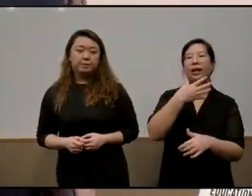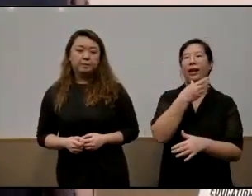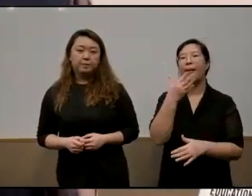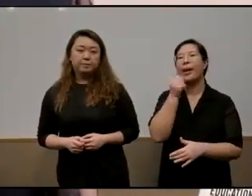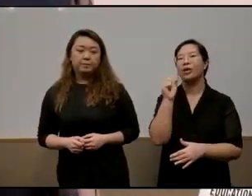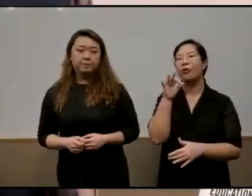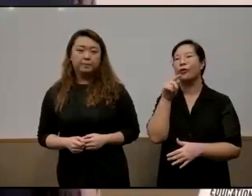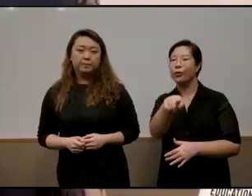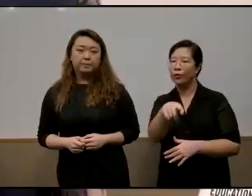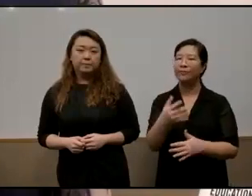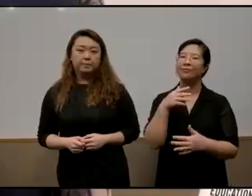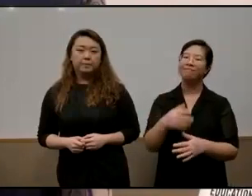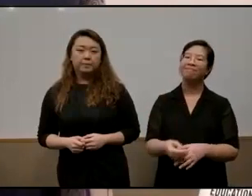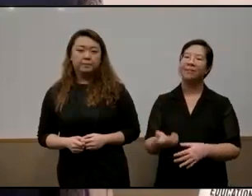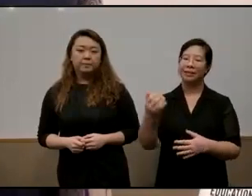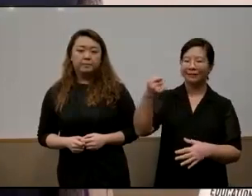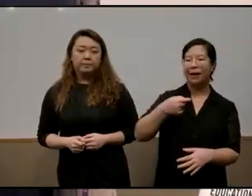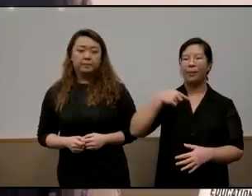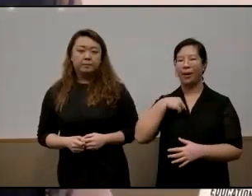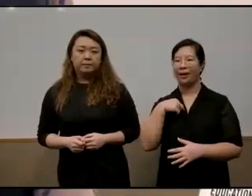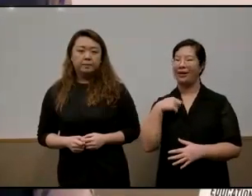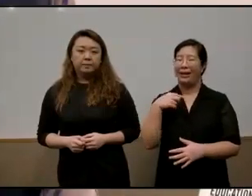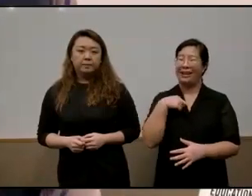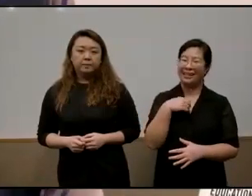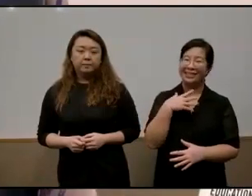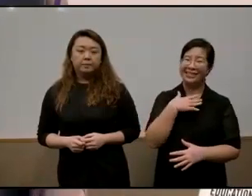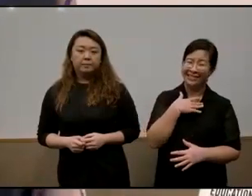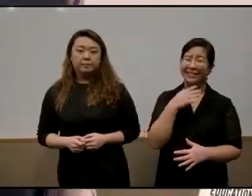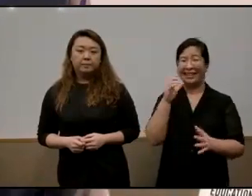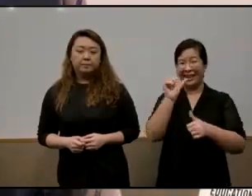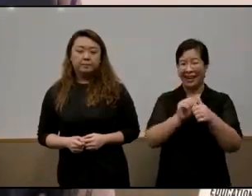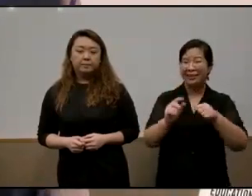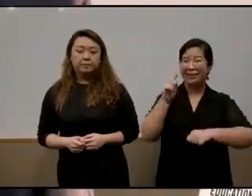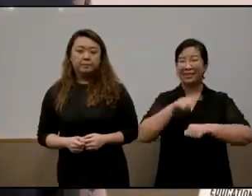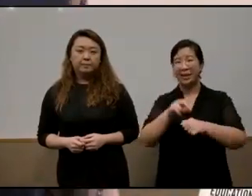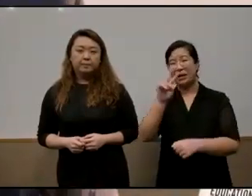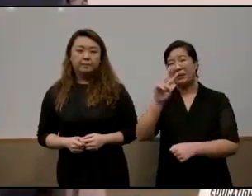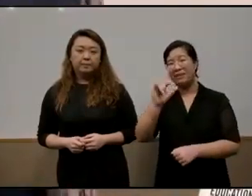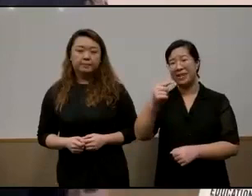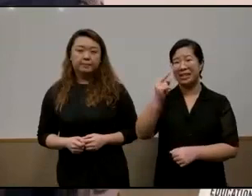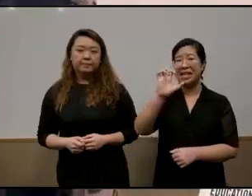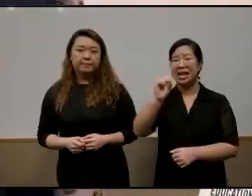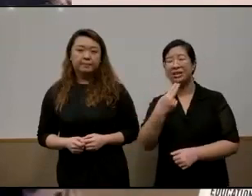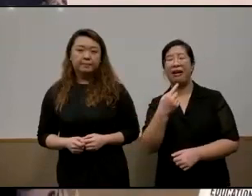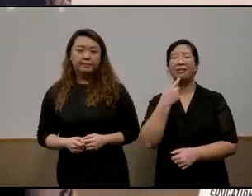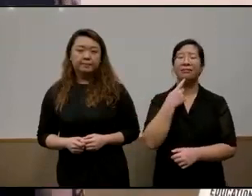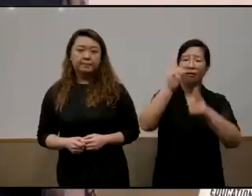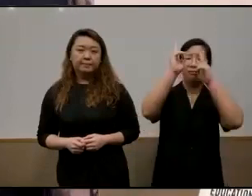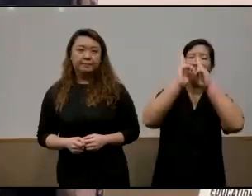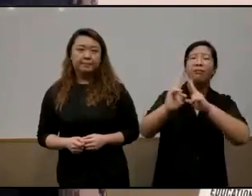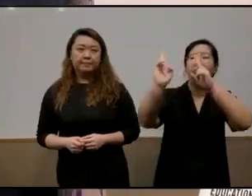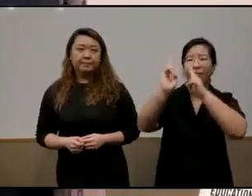have me uh on this panel and um i cringe every time vignish's honorable distinguished eminent uh panel speakers